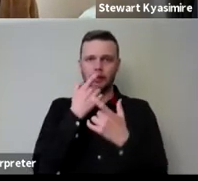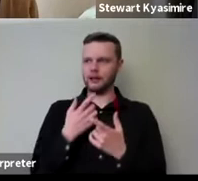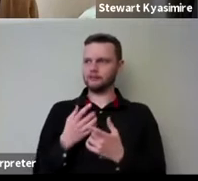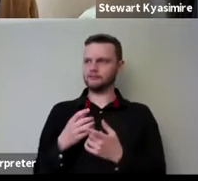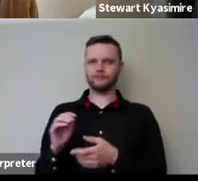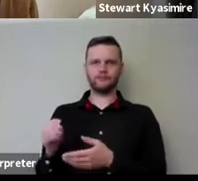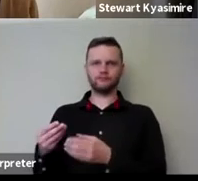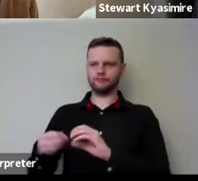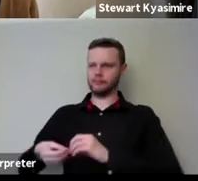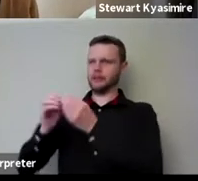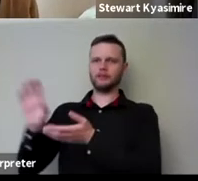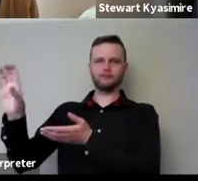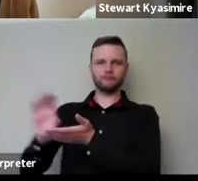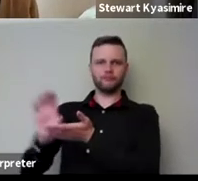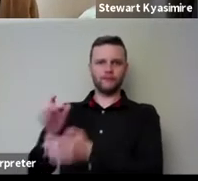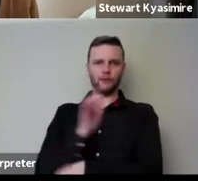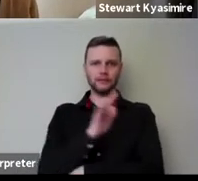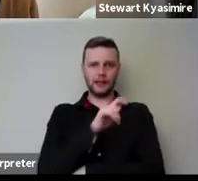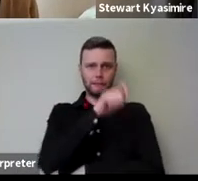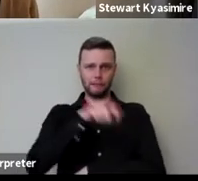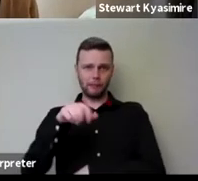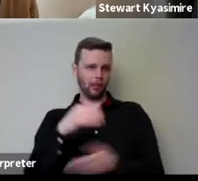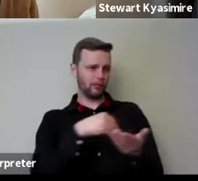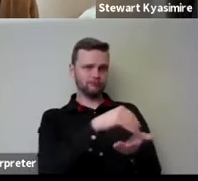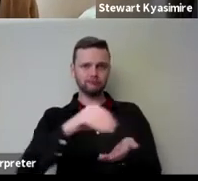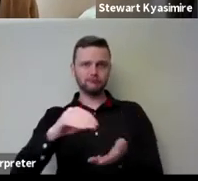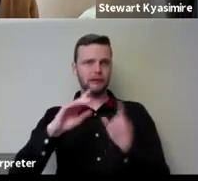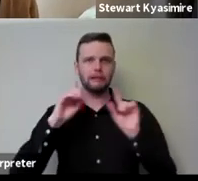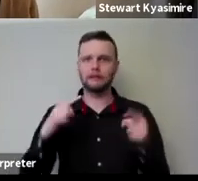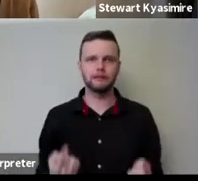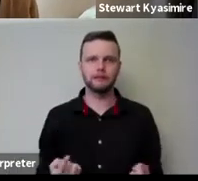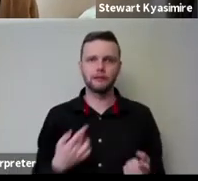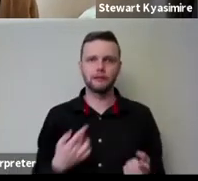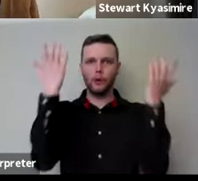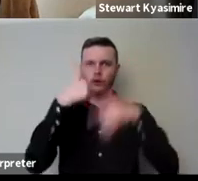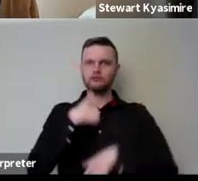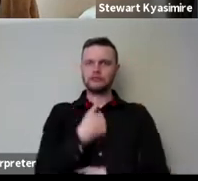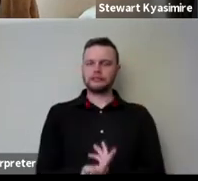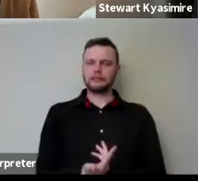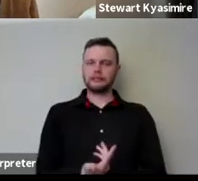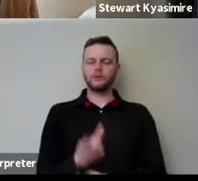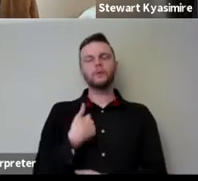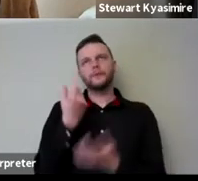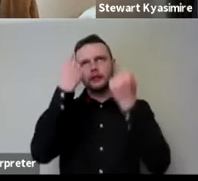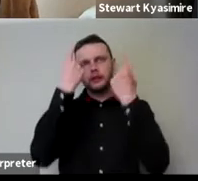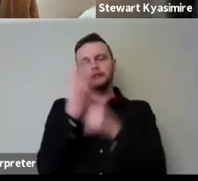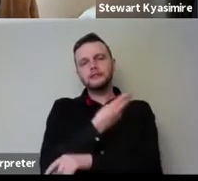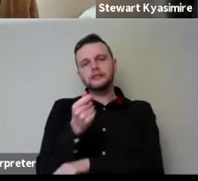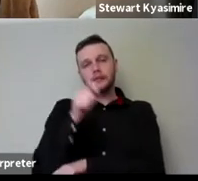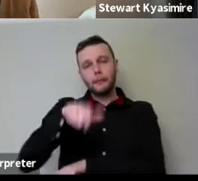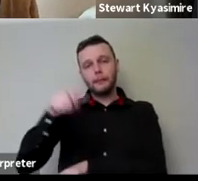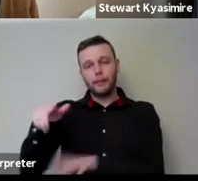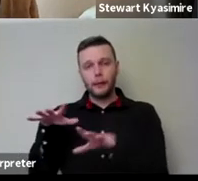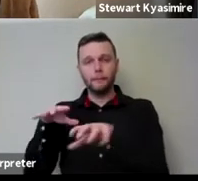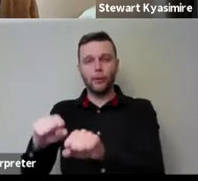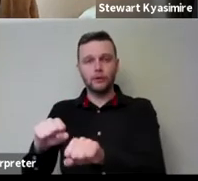um for 10 people um and that really worries me so so the idea of pause is some people can pause you can pause if